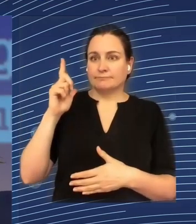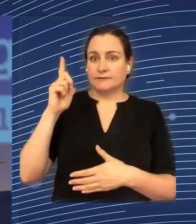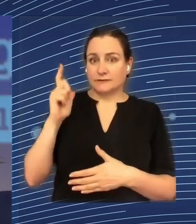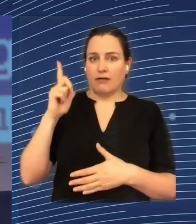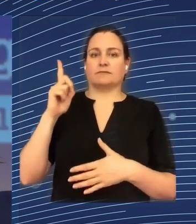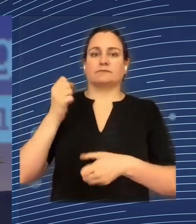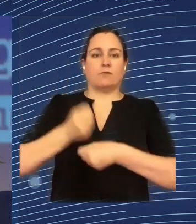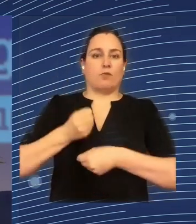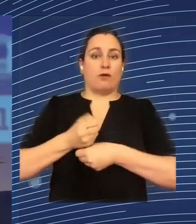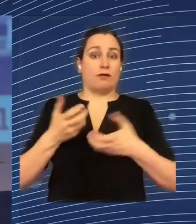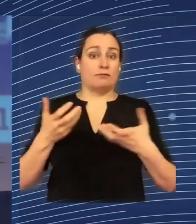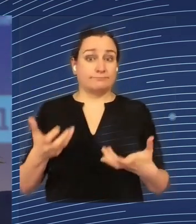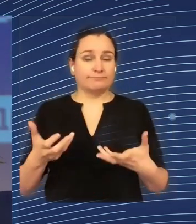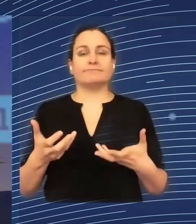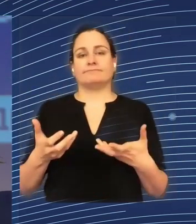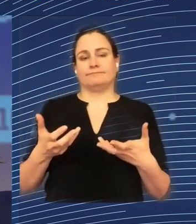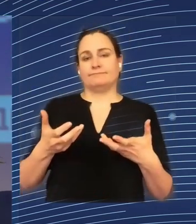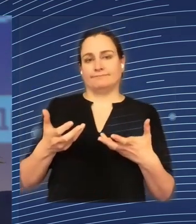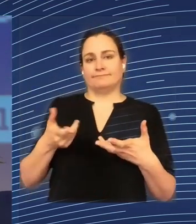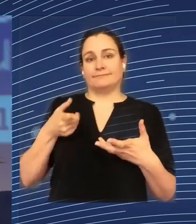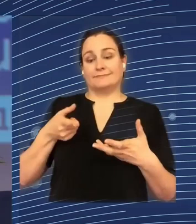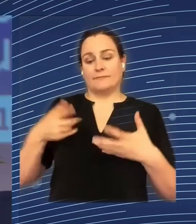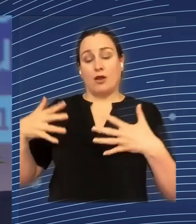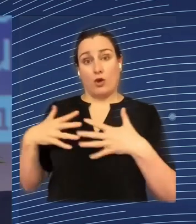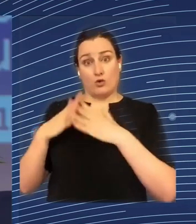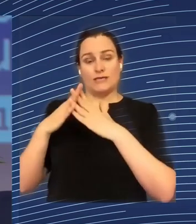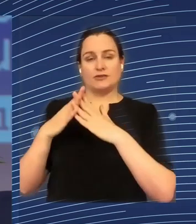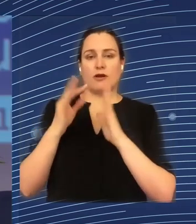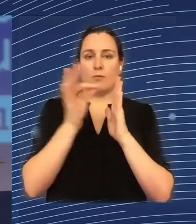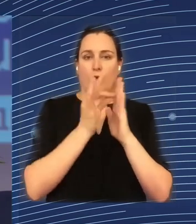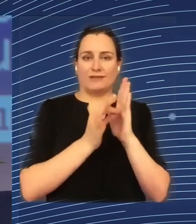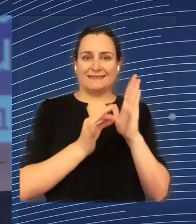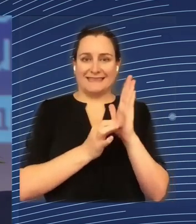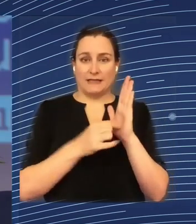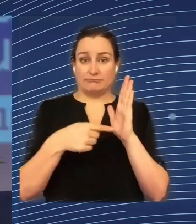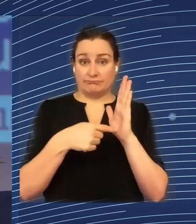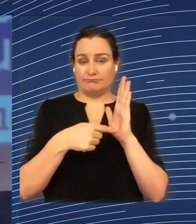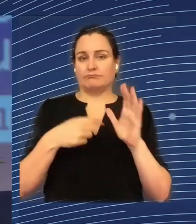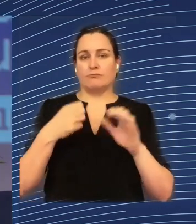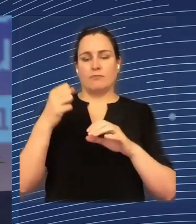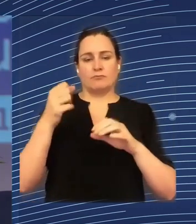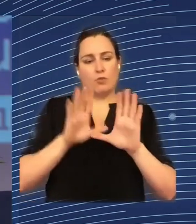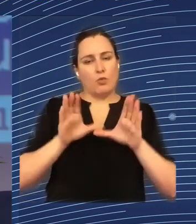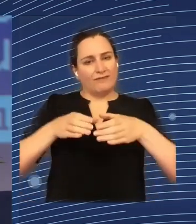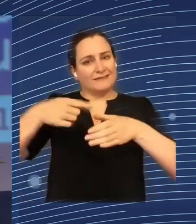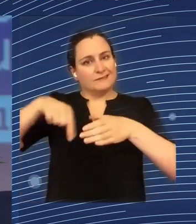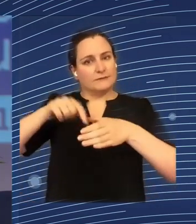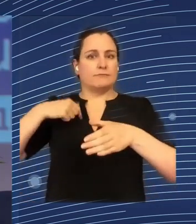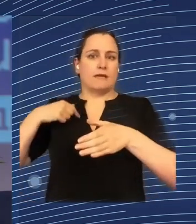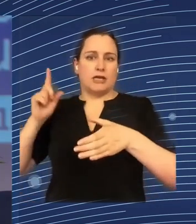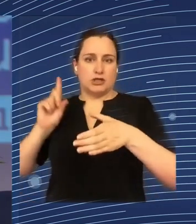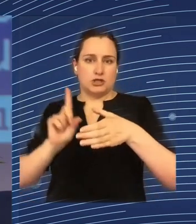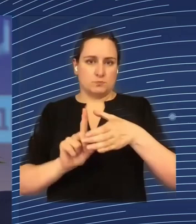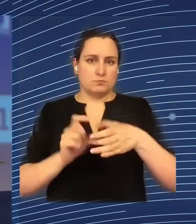system institutions of the cohesion policy. And as I remember, at that time it was really